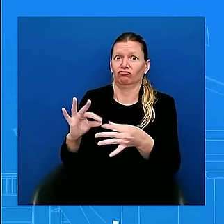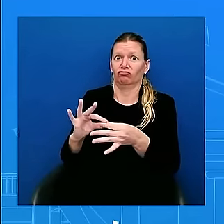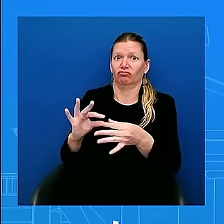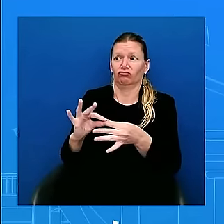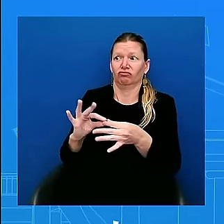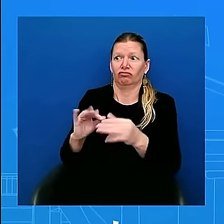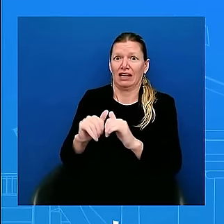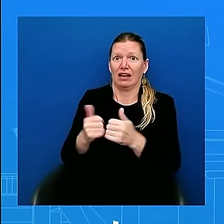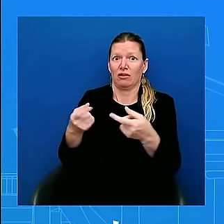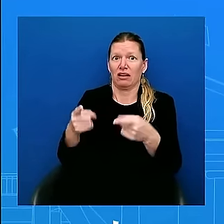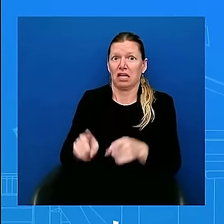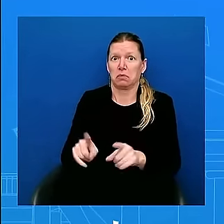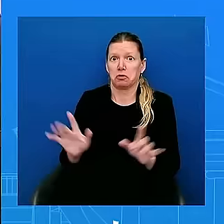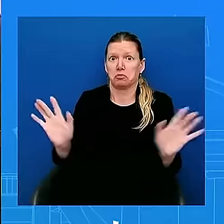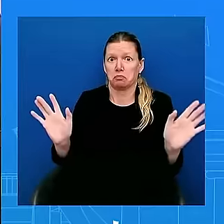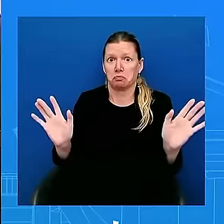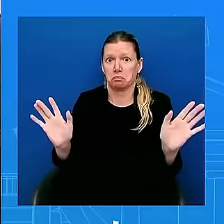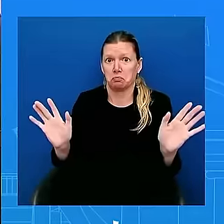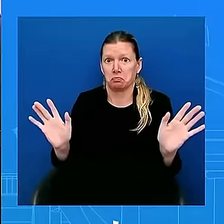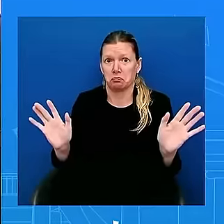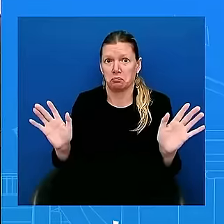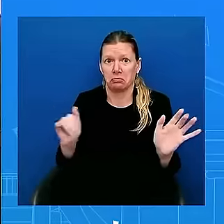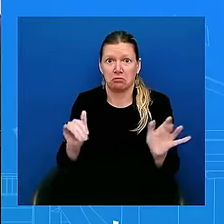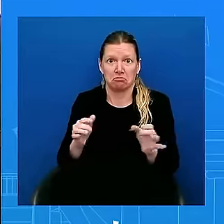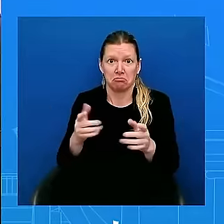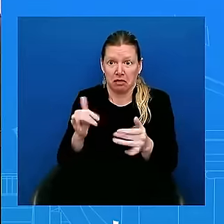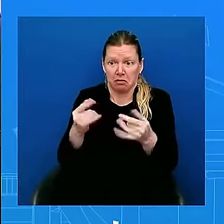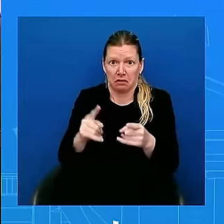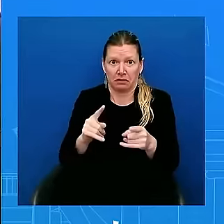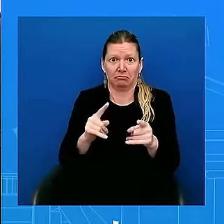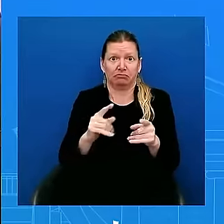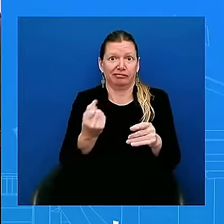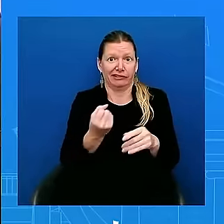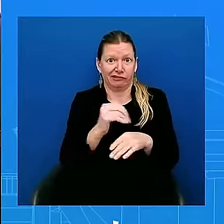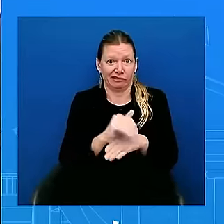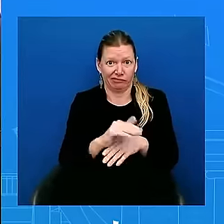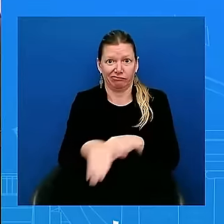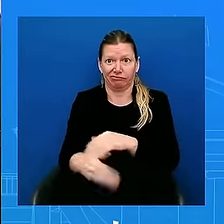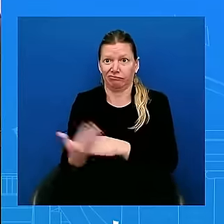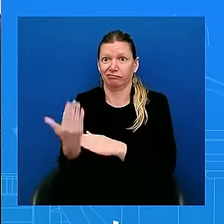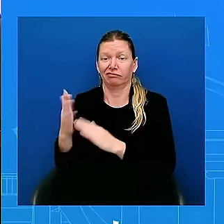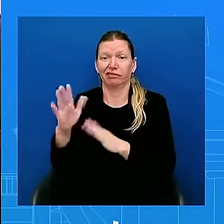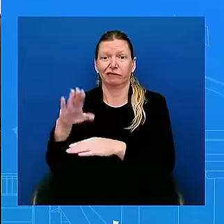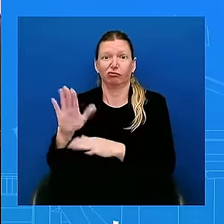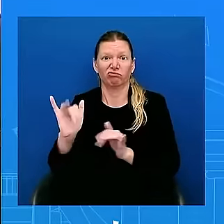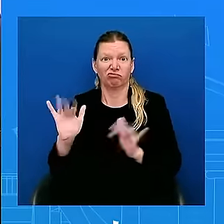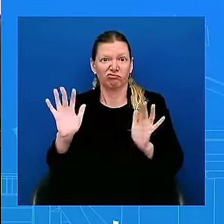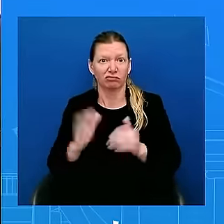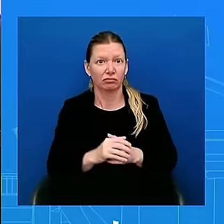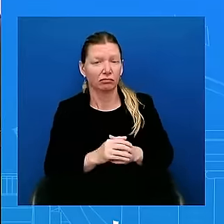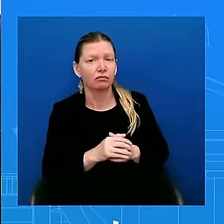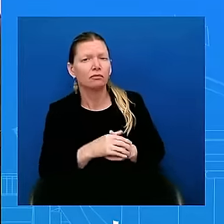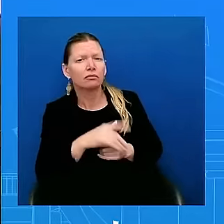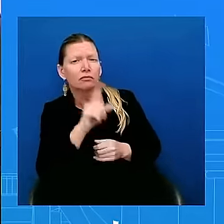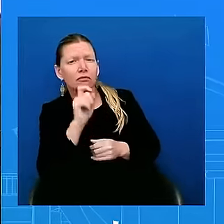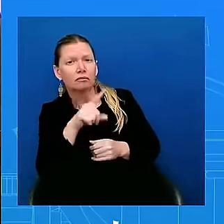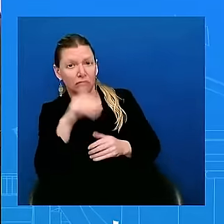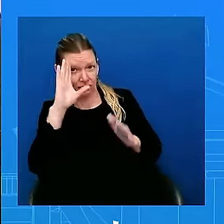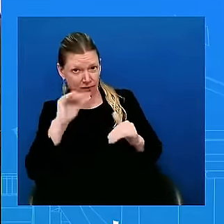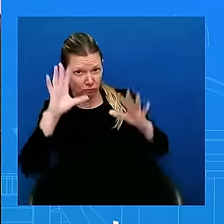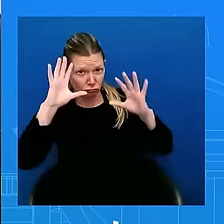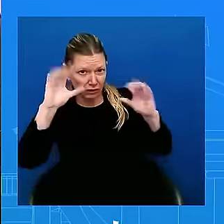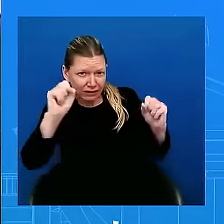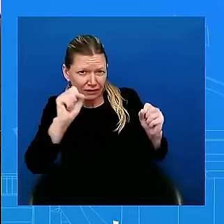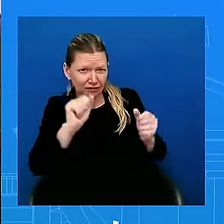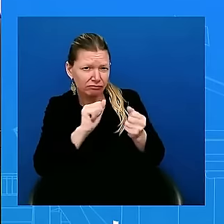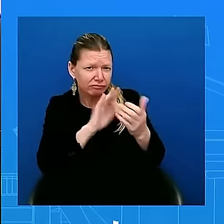said it happened and do you expect the president to address any further his decision-making process as my colleagues have asked yeah we